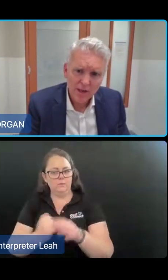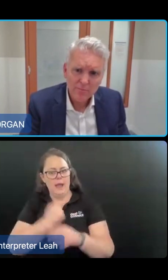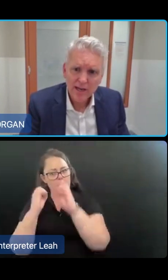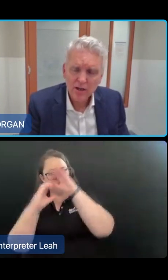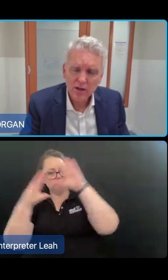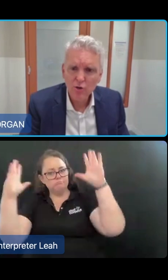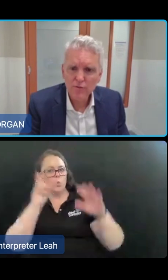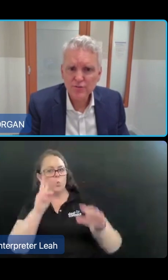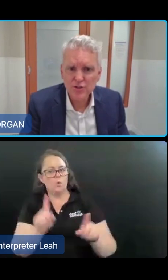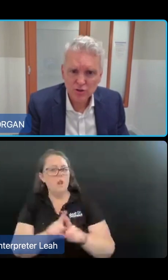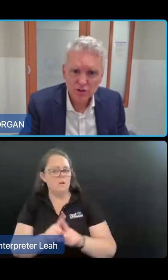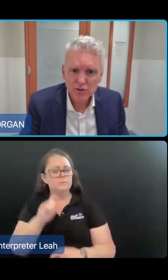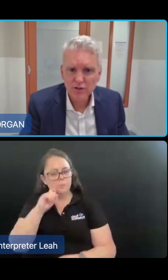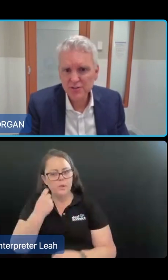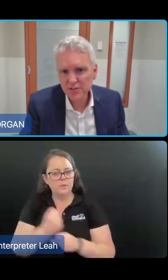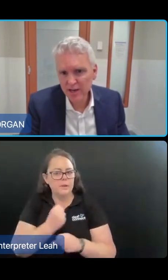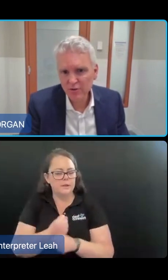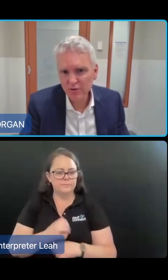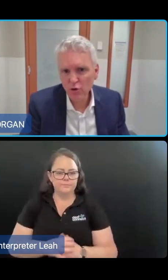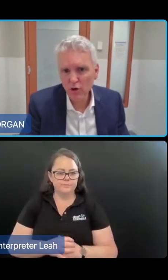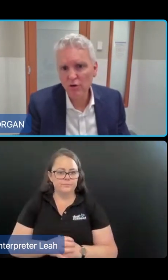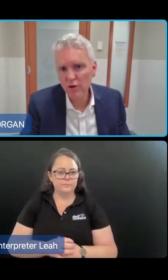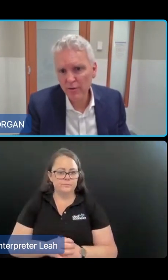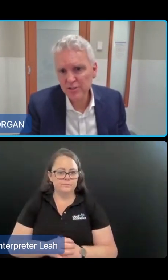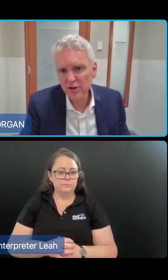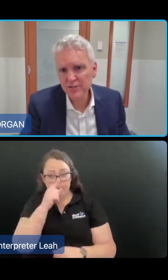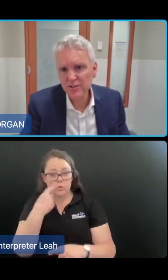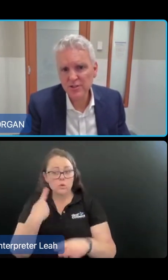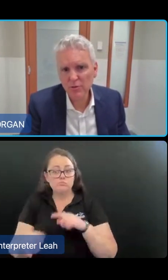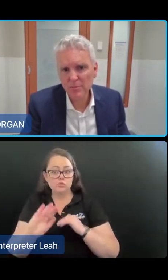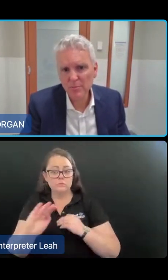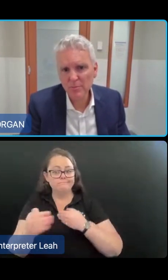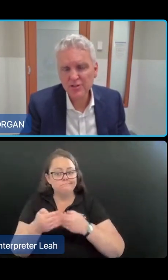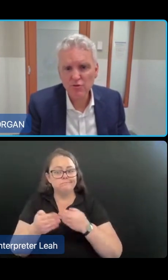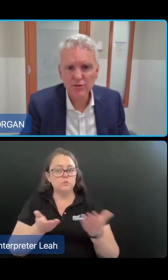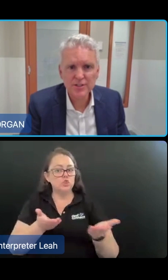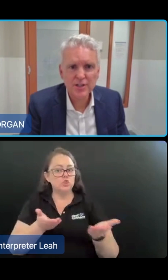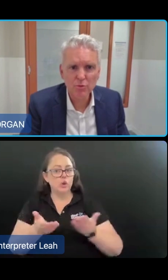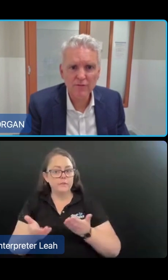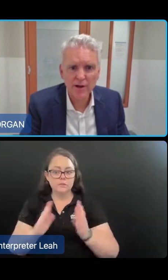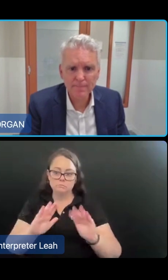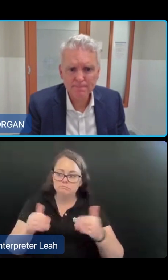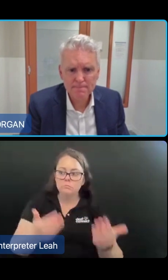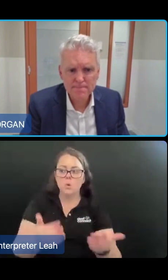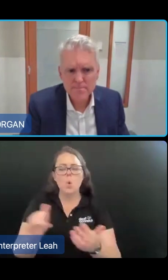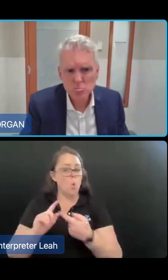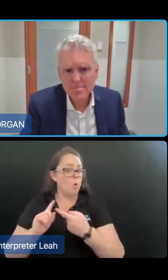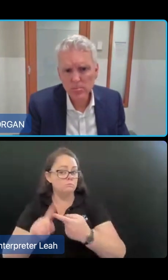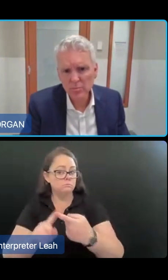support plan may include approvals for short-term services and or ongoing services that would be arranged through the single provider.